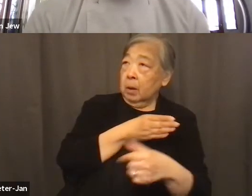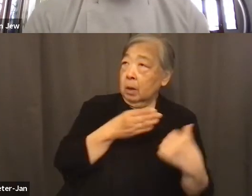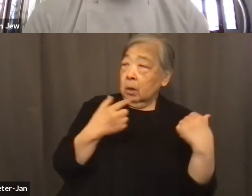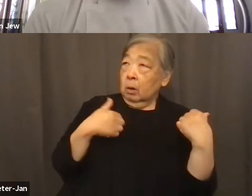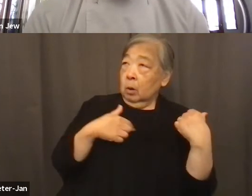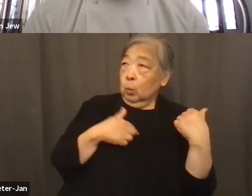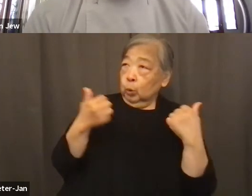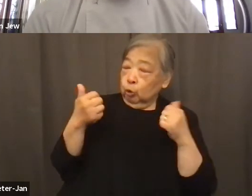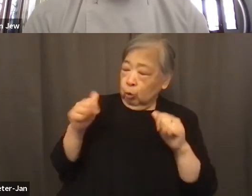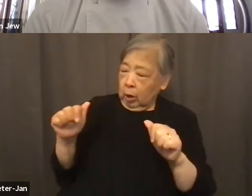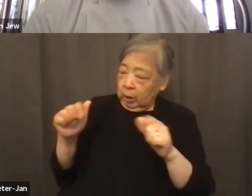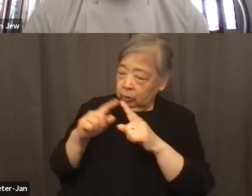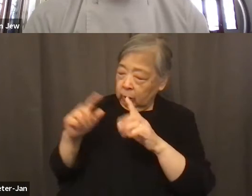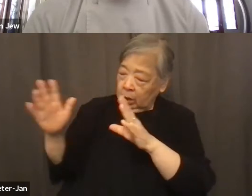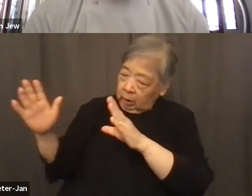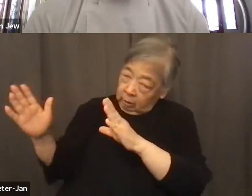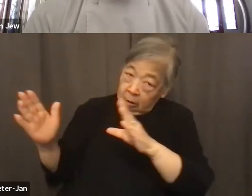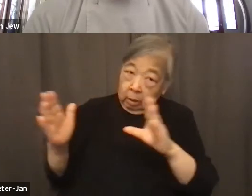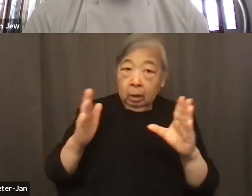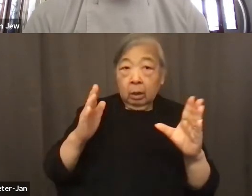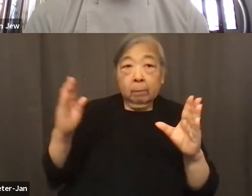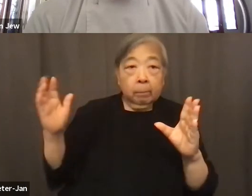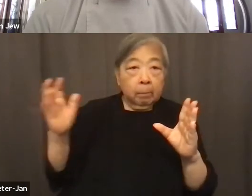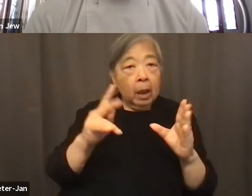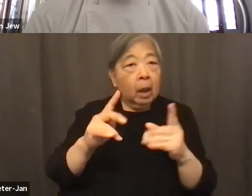to get ourselves back there as far as a business goes.